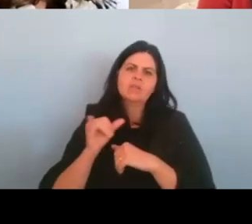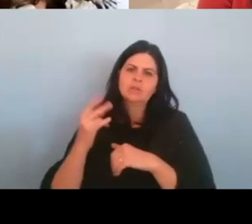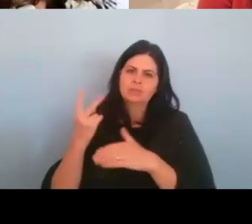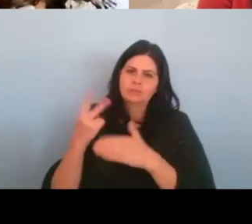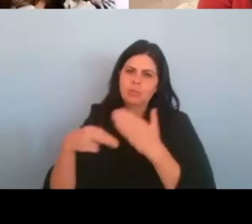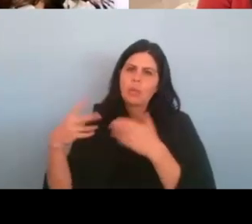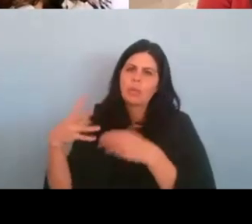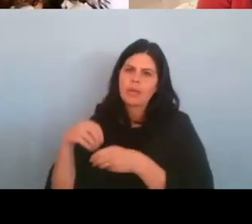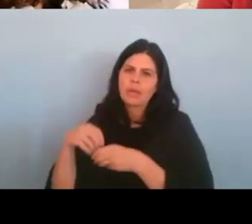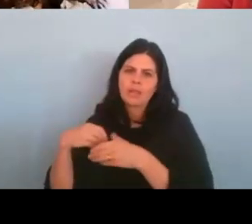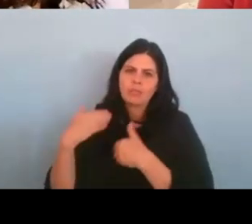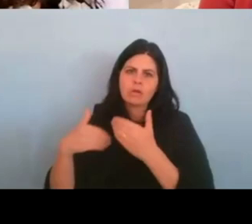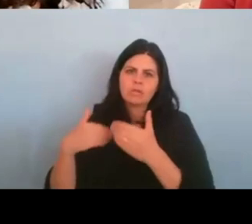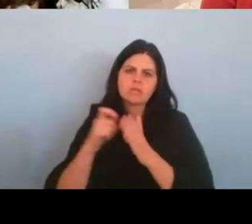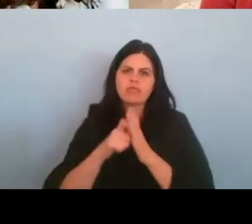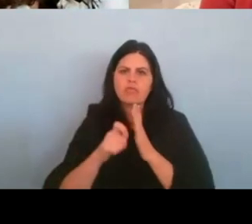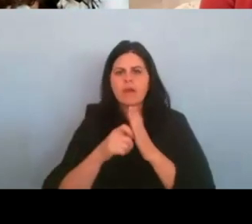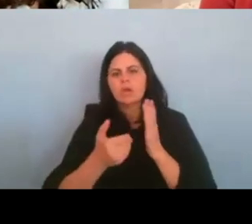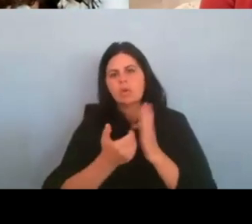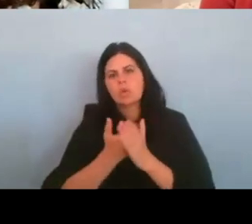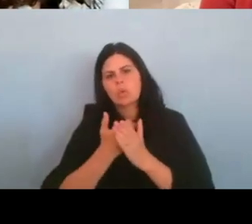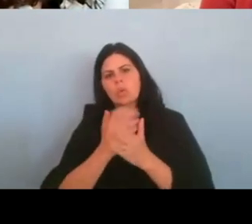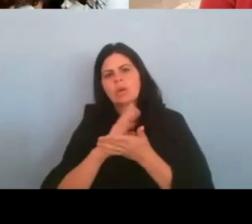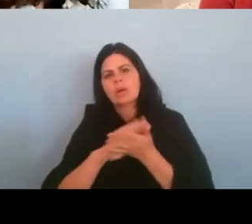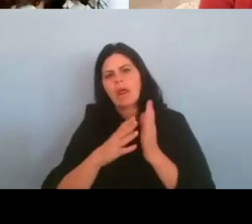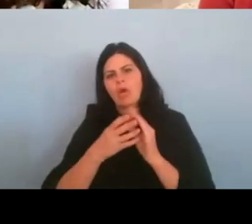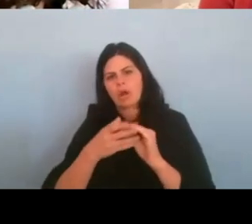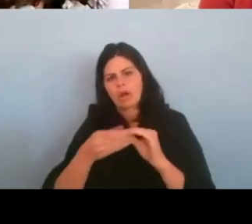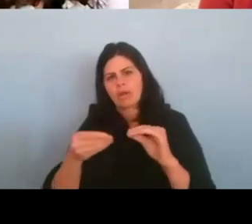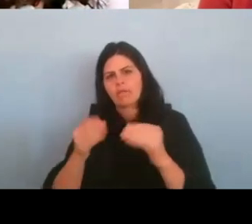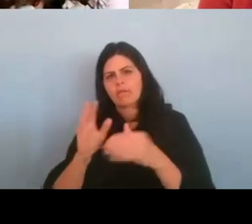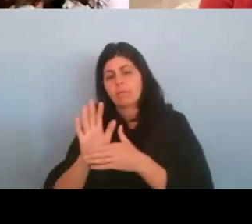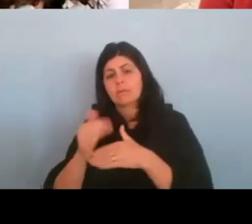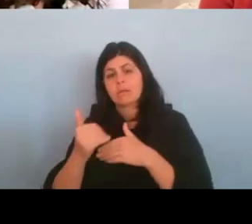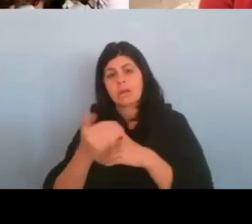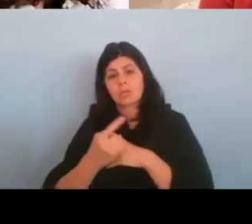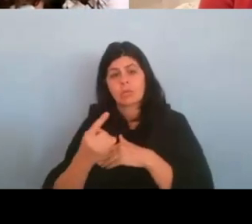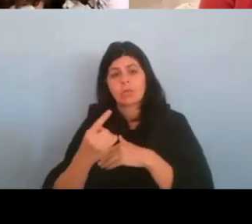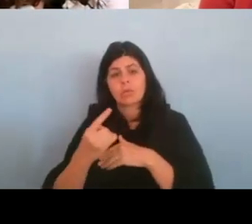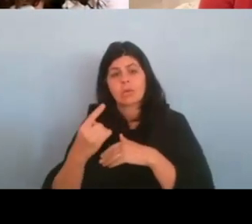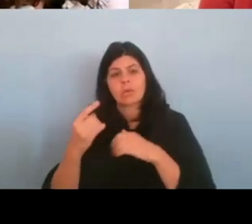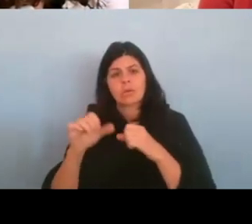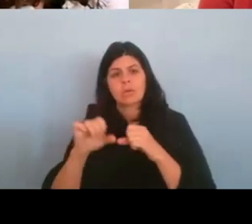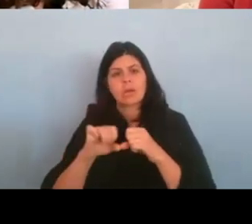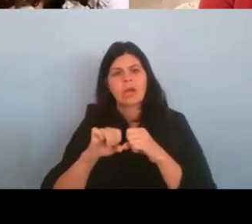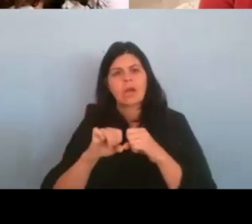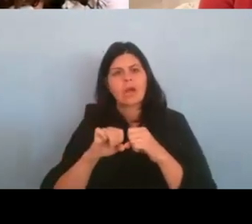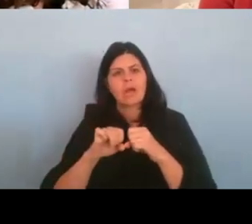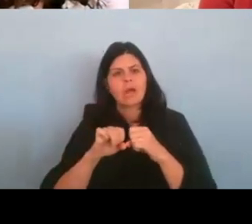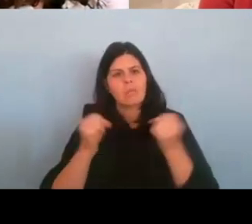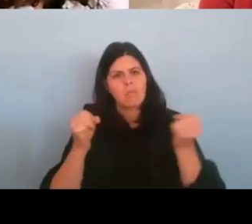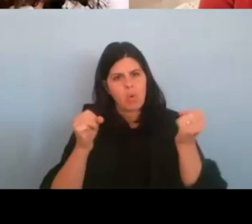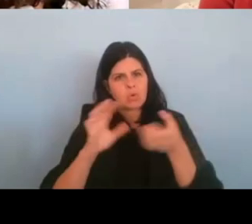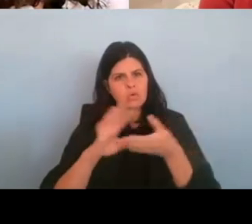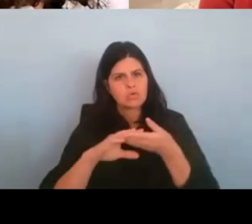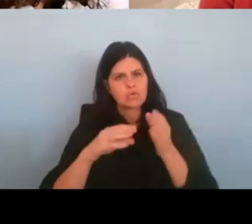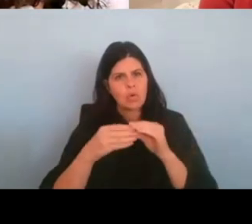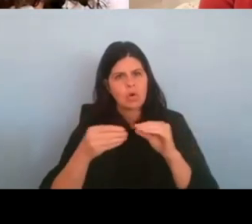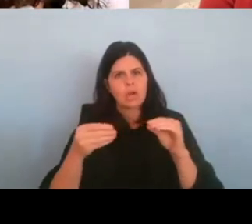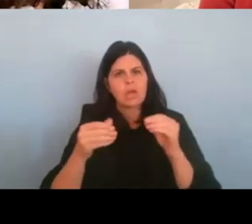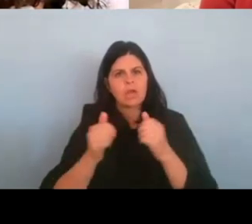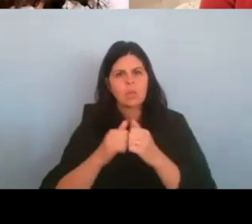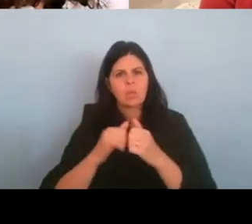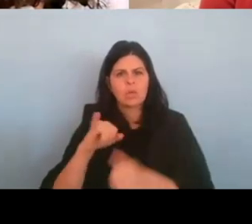writing, um, some new narrative, uh, films and my next narrative film, I broke story with Judith actually. And, um, it's,